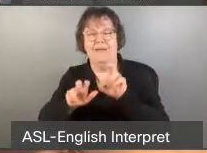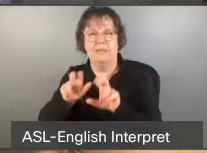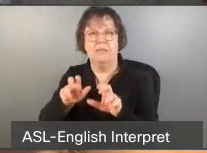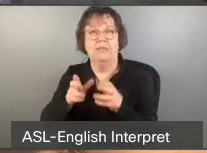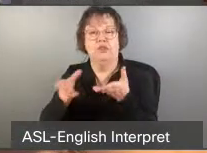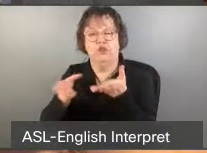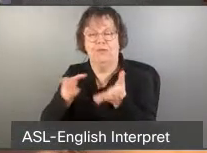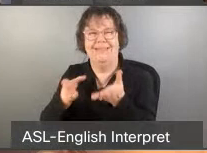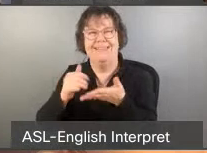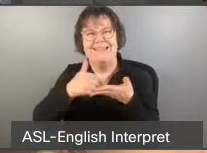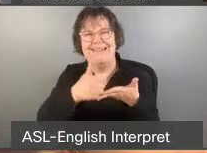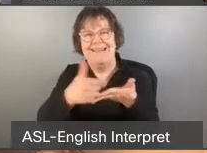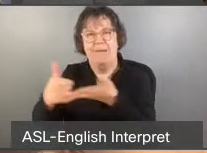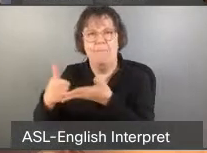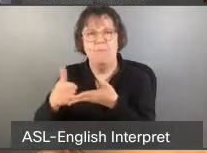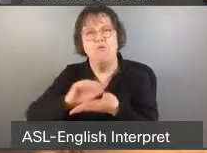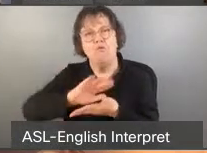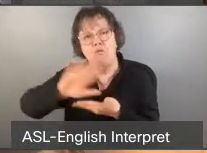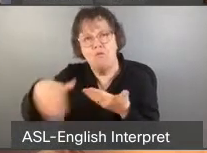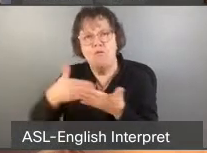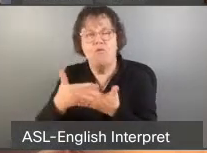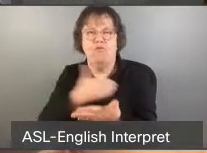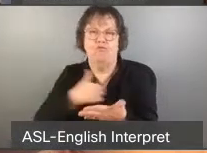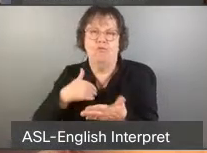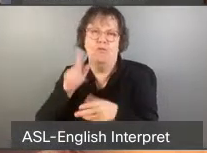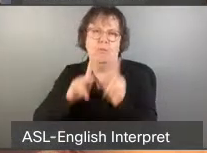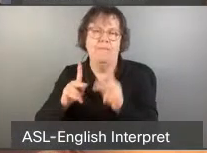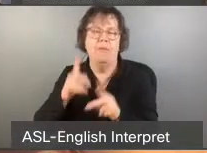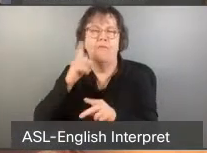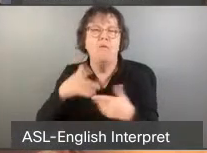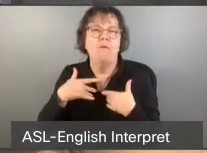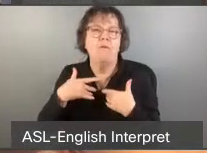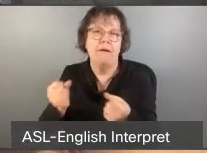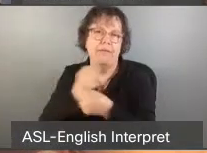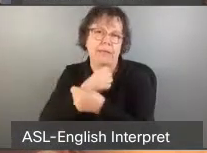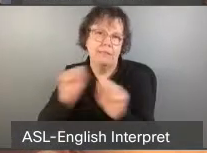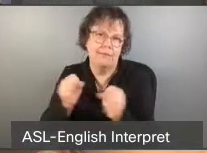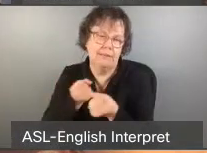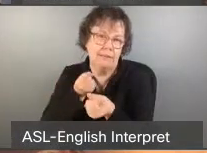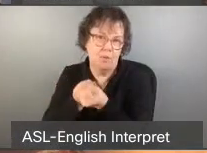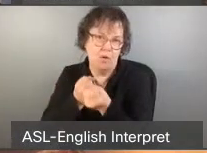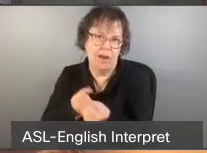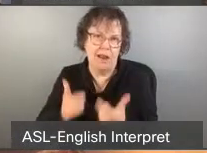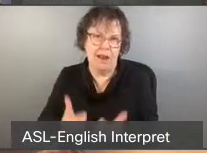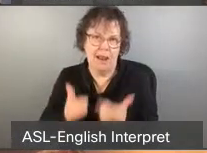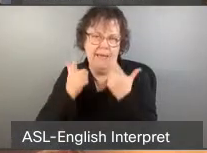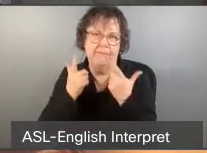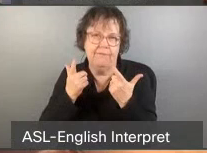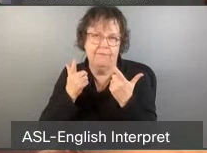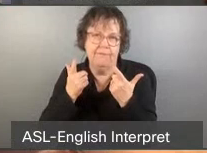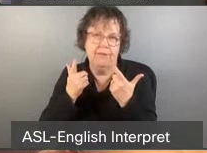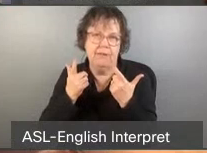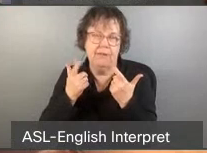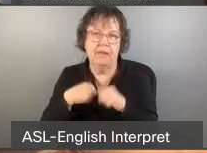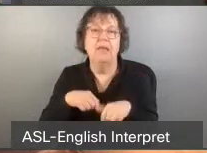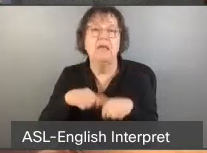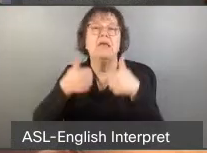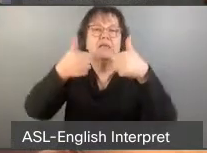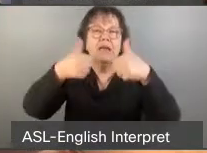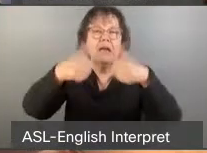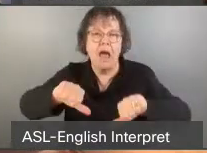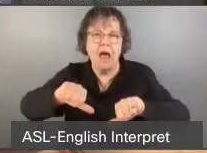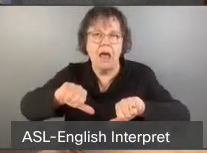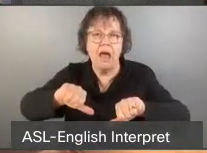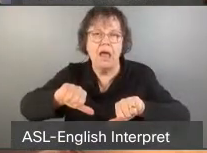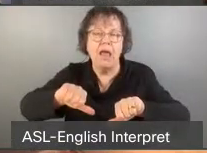Torontonians to a safe, healthy and supported life. Deny this $25 million increase the